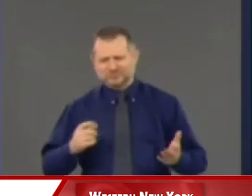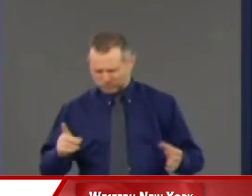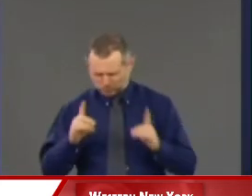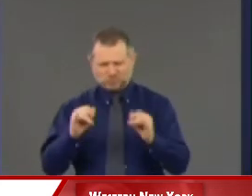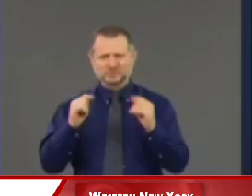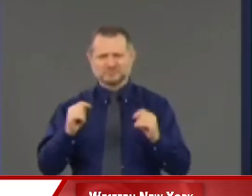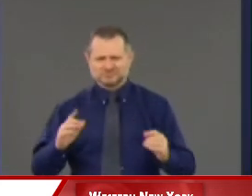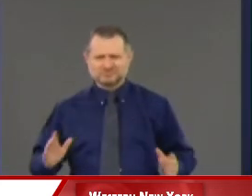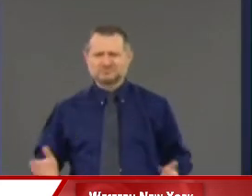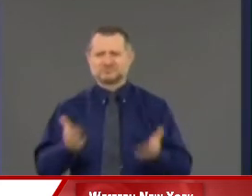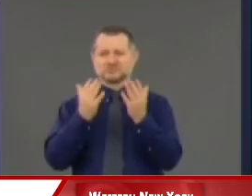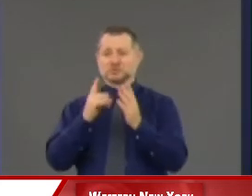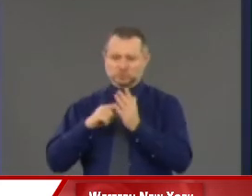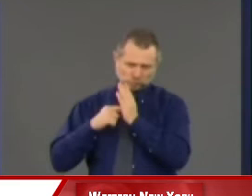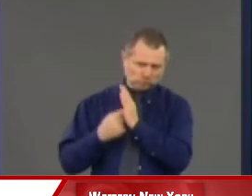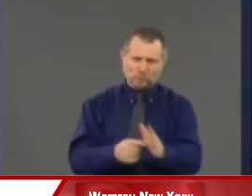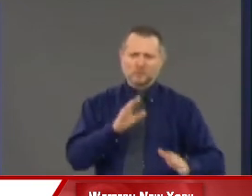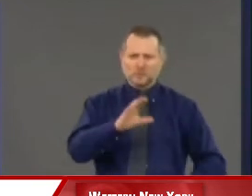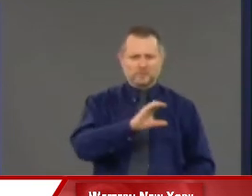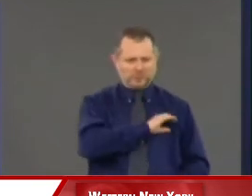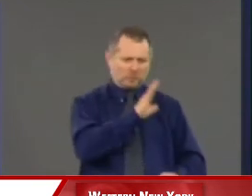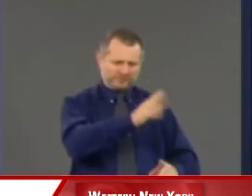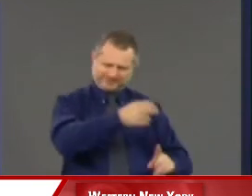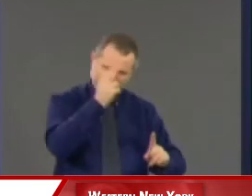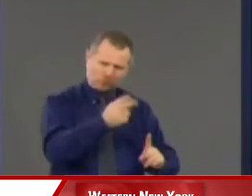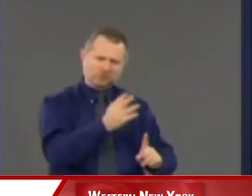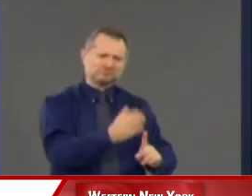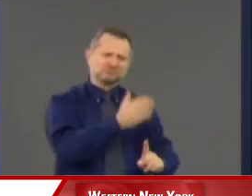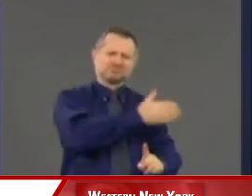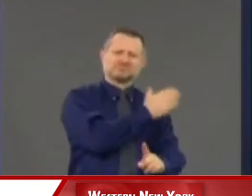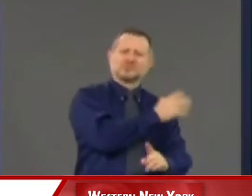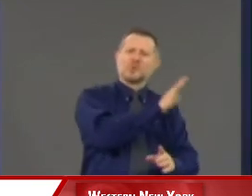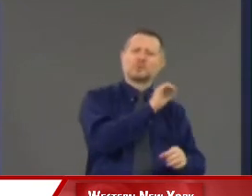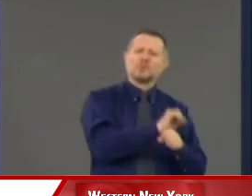Either release the records, because the law doesn't stop you.